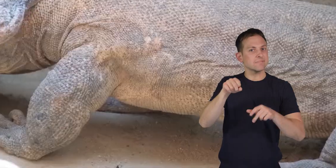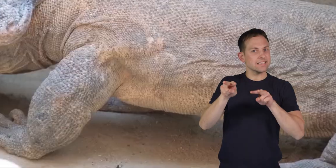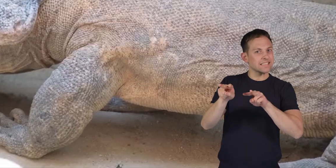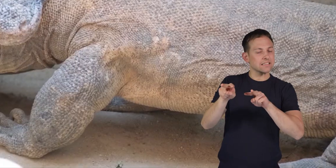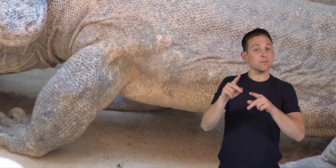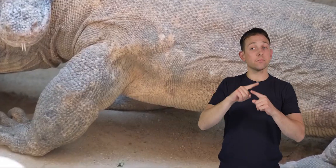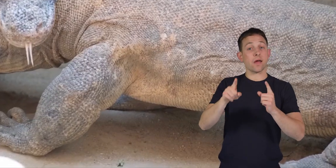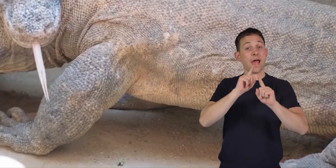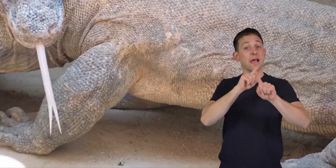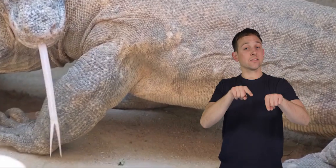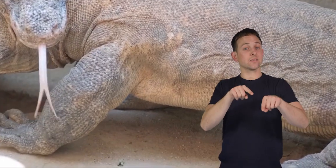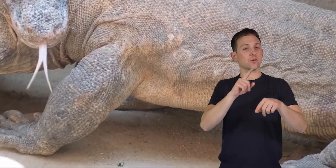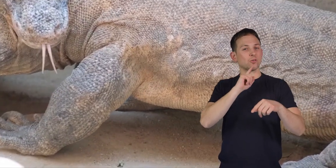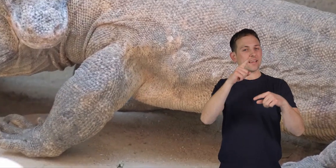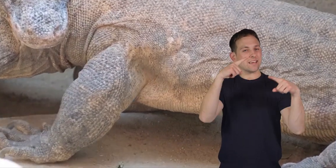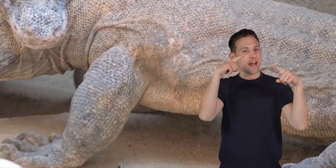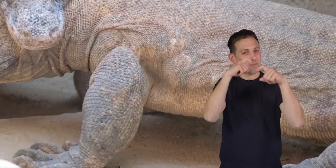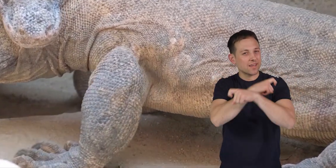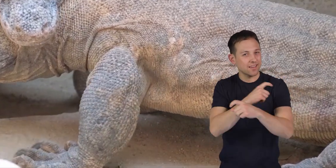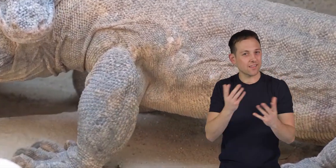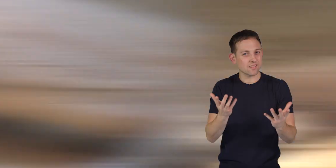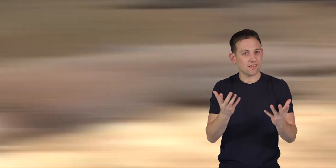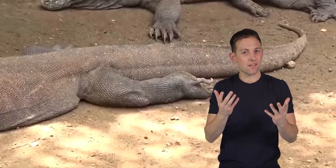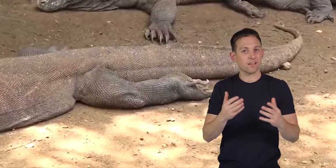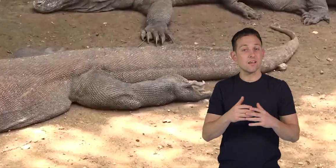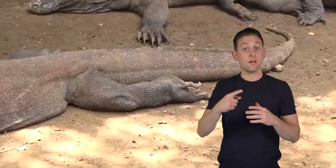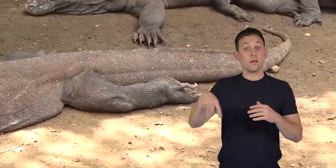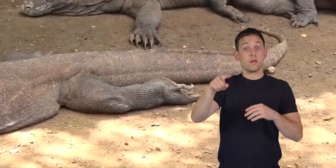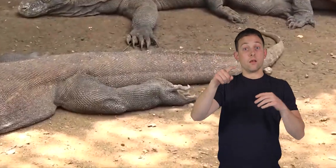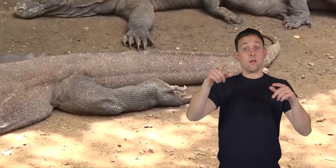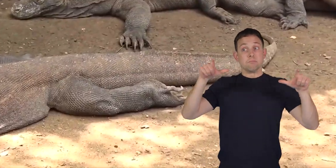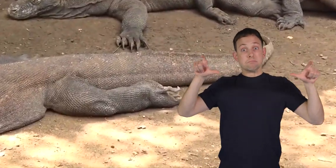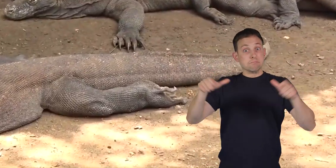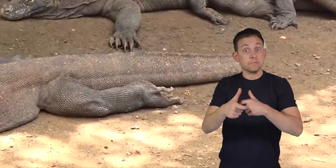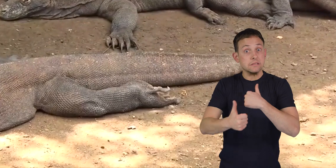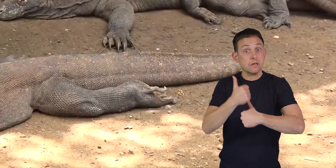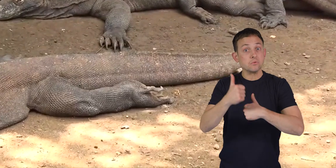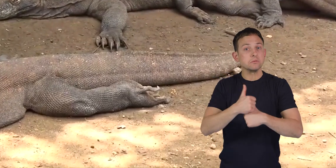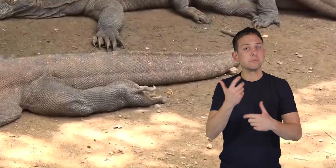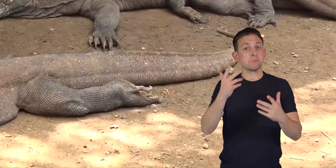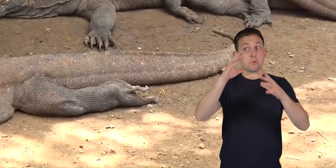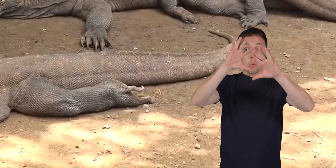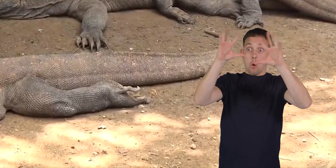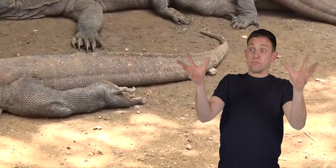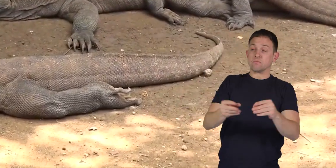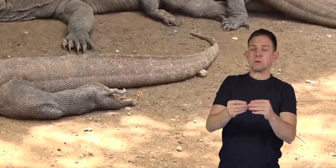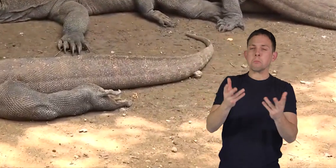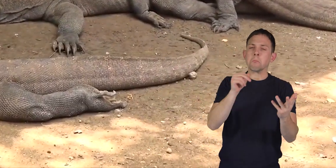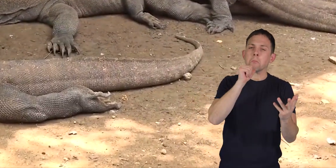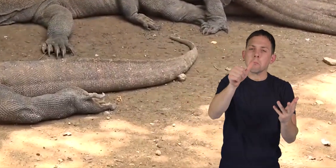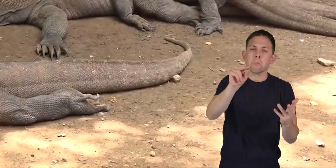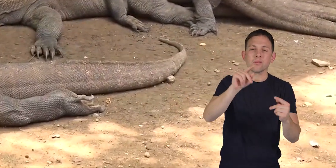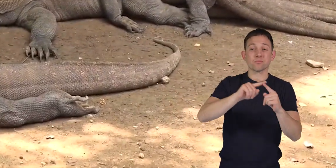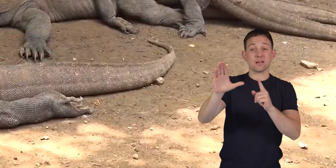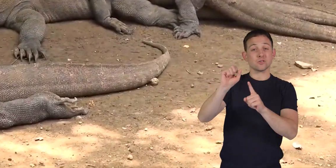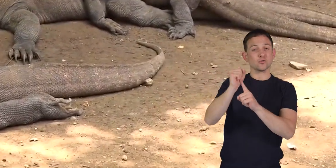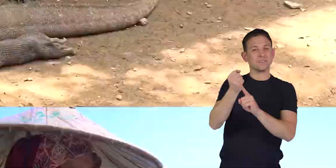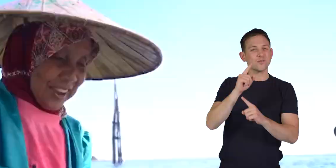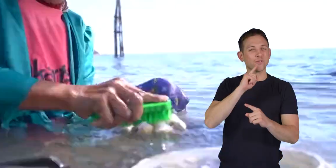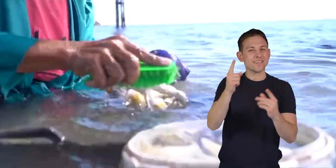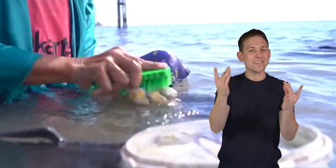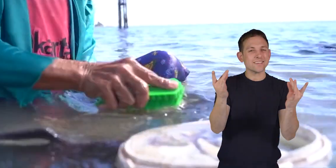the answer is a bit complicated. They are not endangered overall, but their situation is tricky.